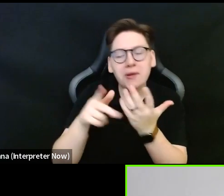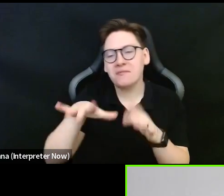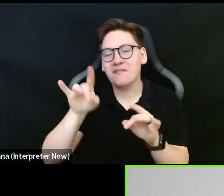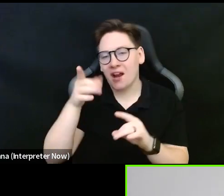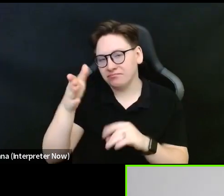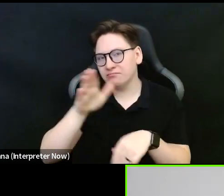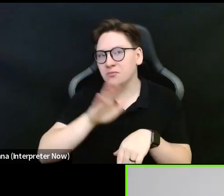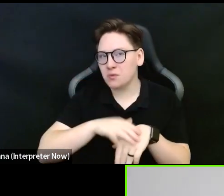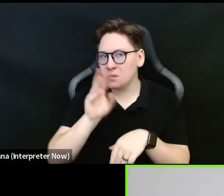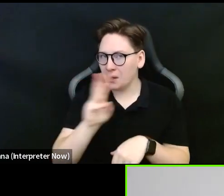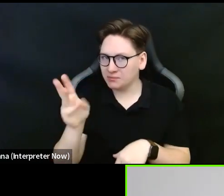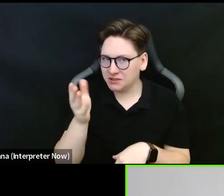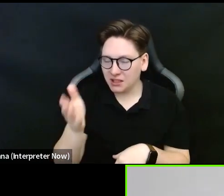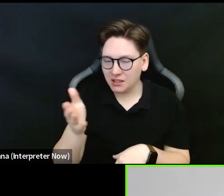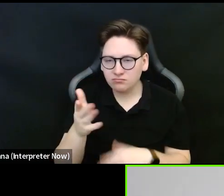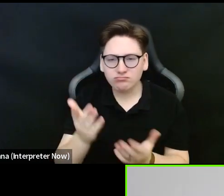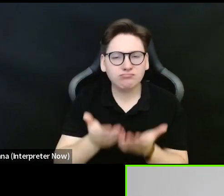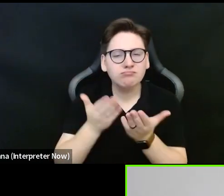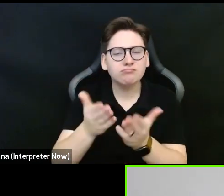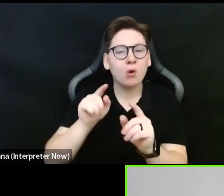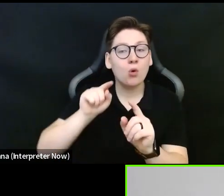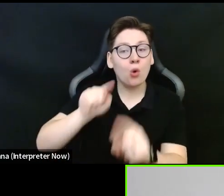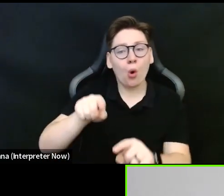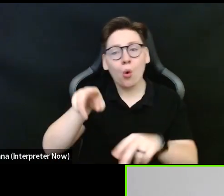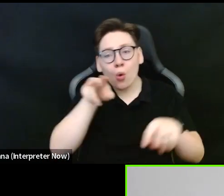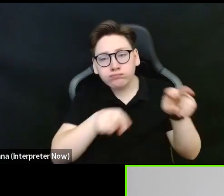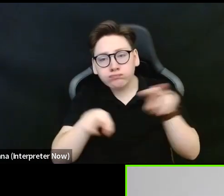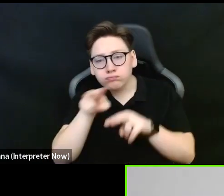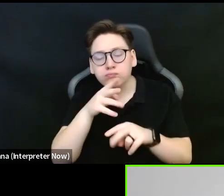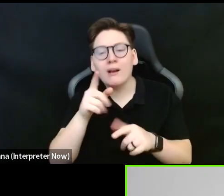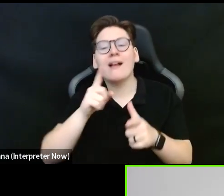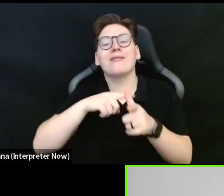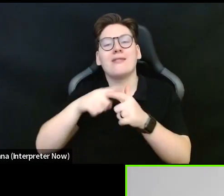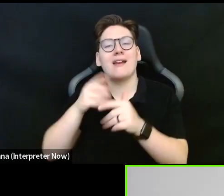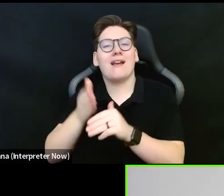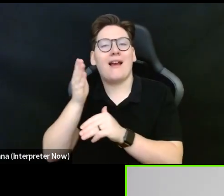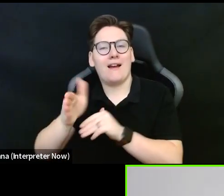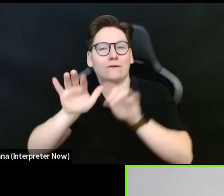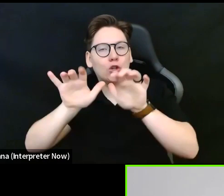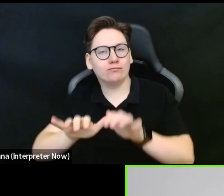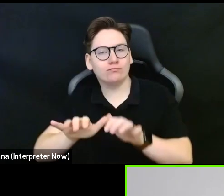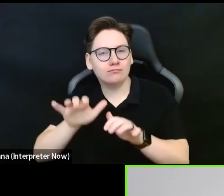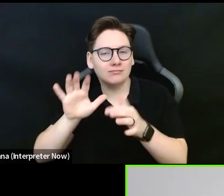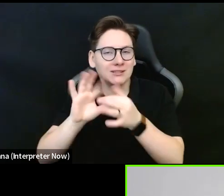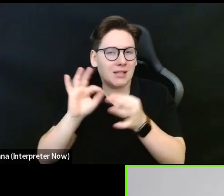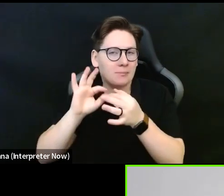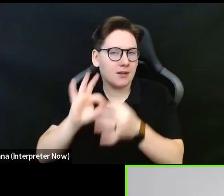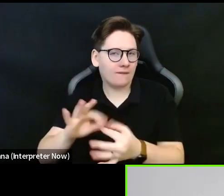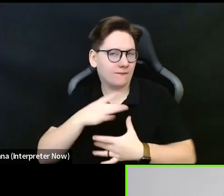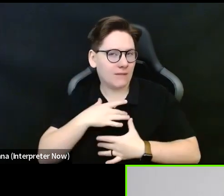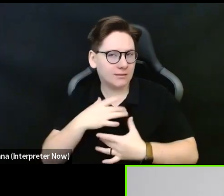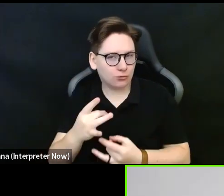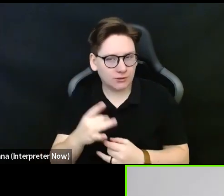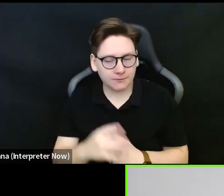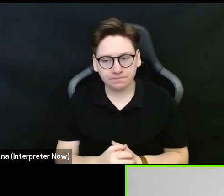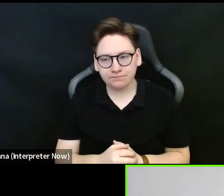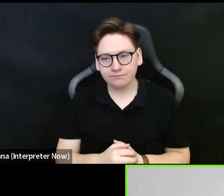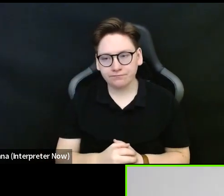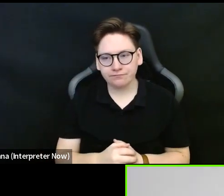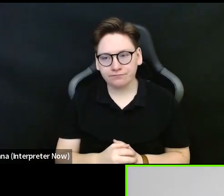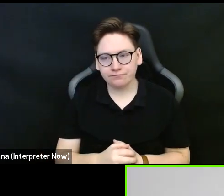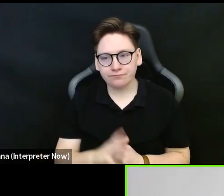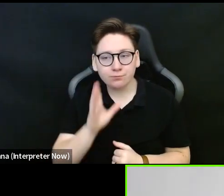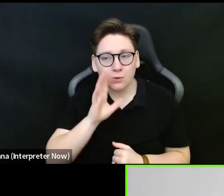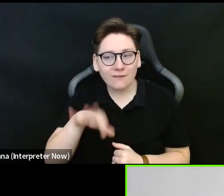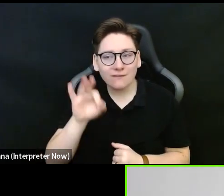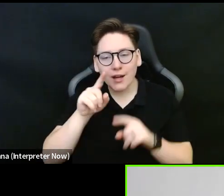And we recommend you visit before you submit your statement of interest. On the website, you'll find the arts here guidelines, as